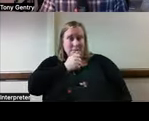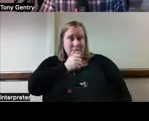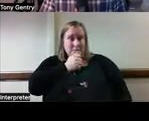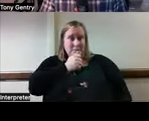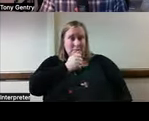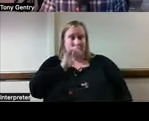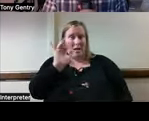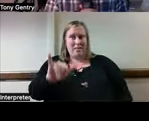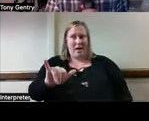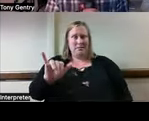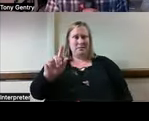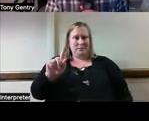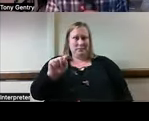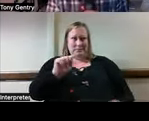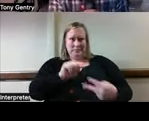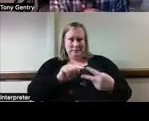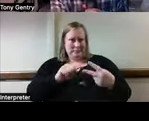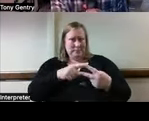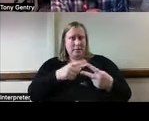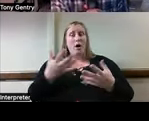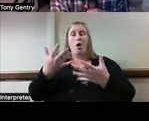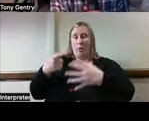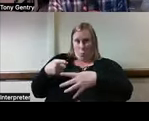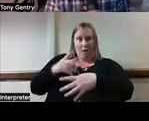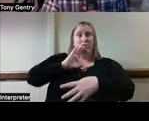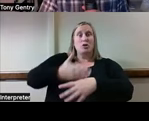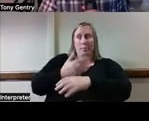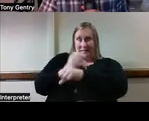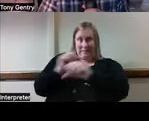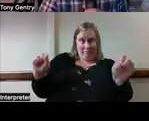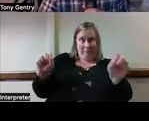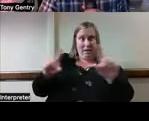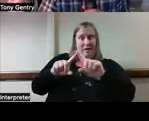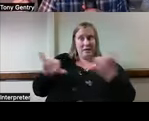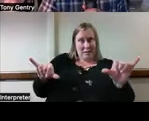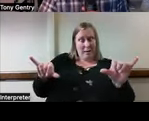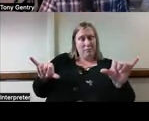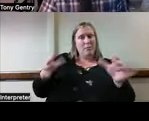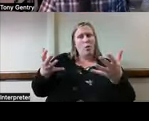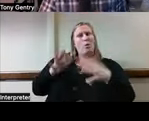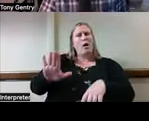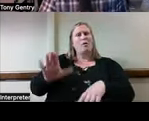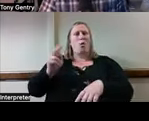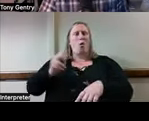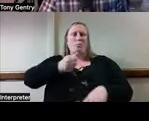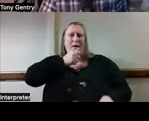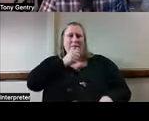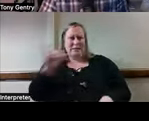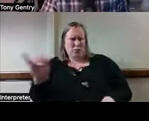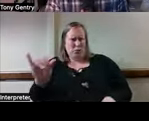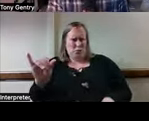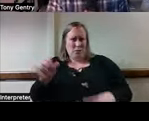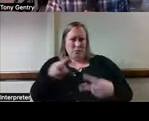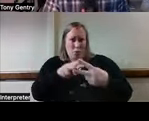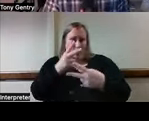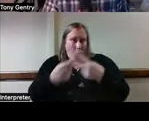dilemma comes in. On the one hand, we want her to be safe. On the other hand, we want her to have her privacy. So that, that on